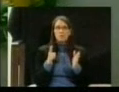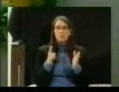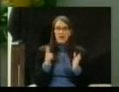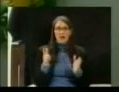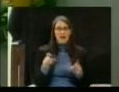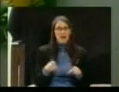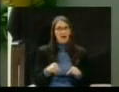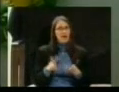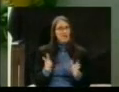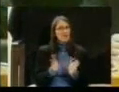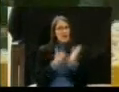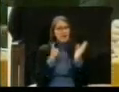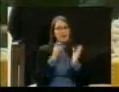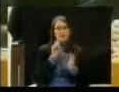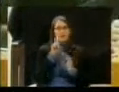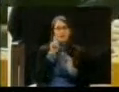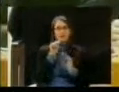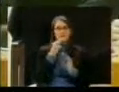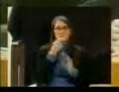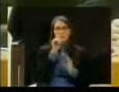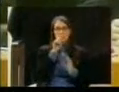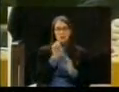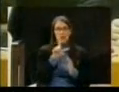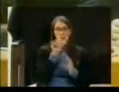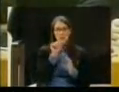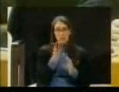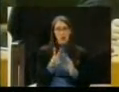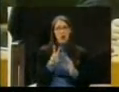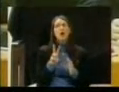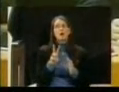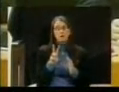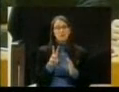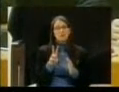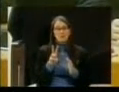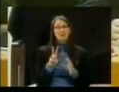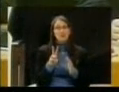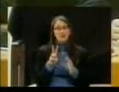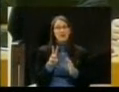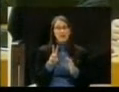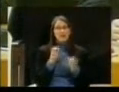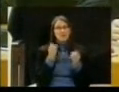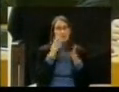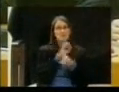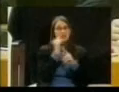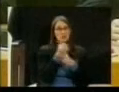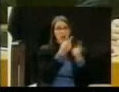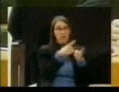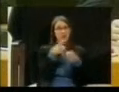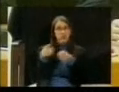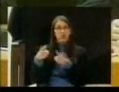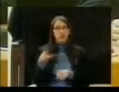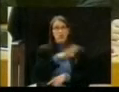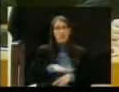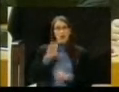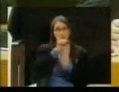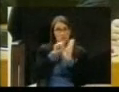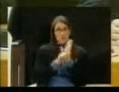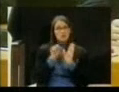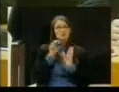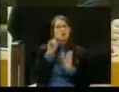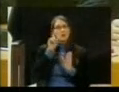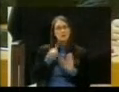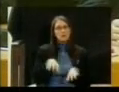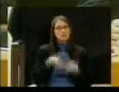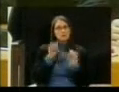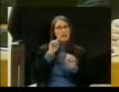where that indeed has happened across the state. So, yes, this is to be taken seriously. A vision of the Sunshine Law is a serious matter. However, I would again